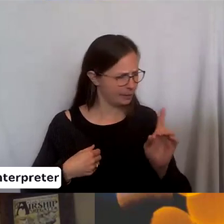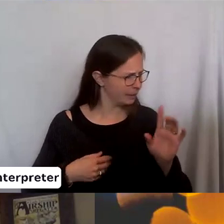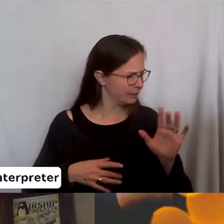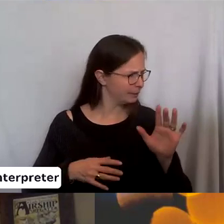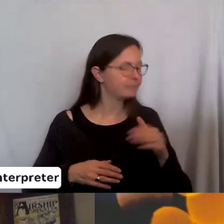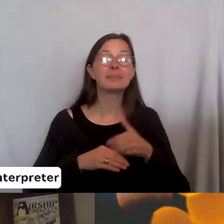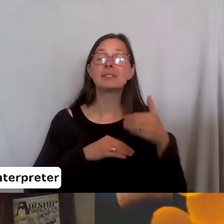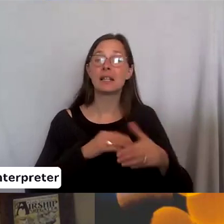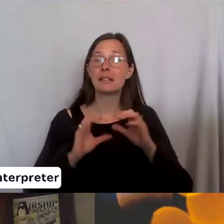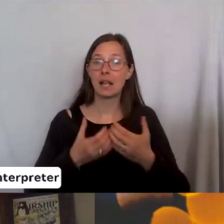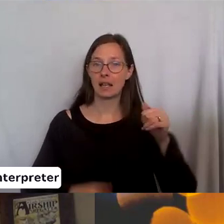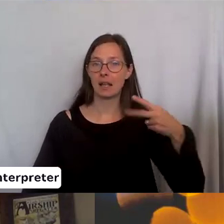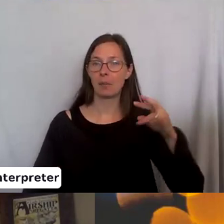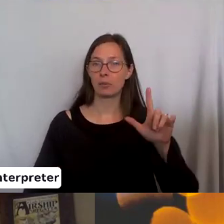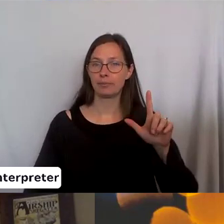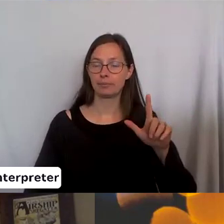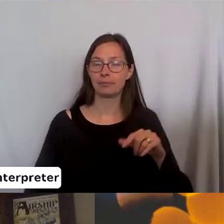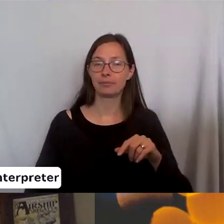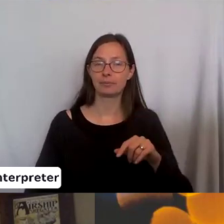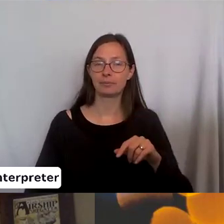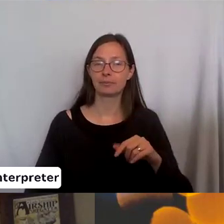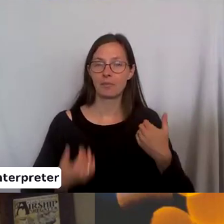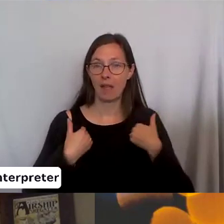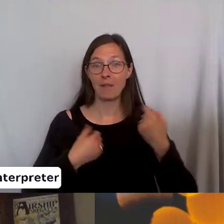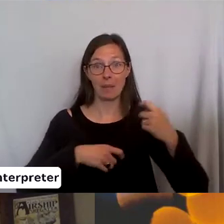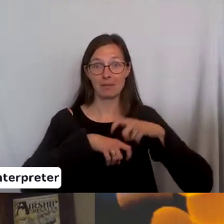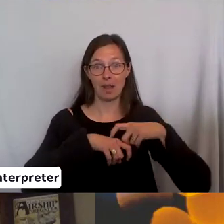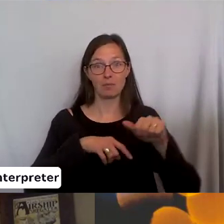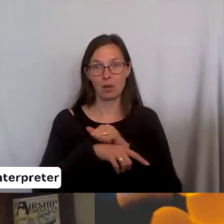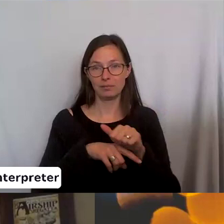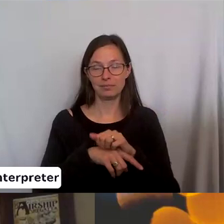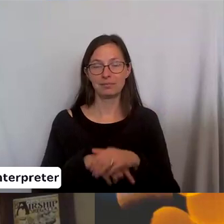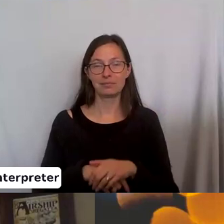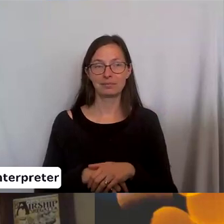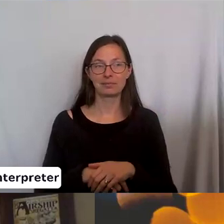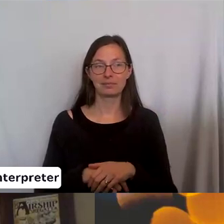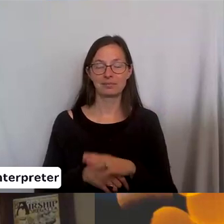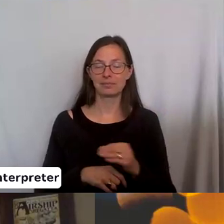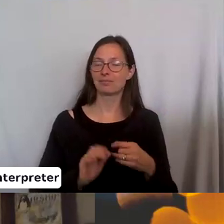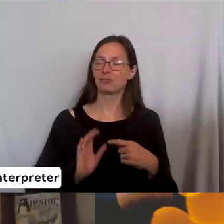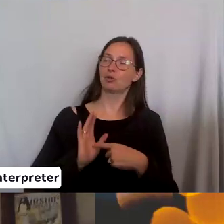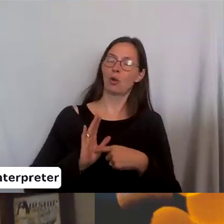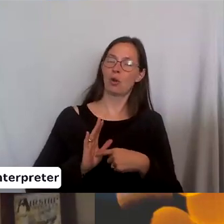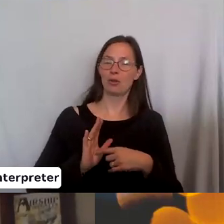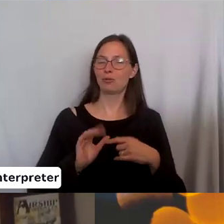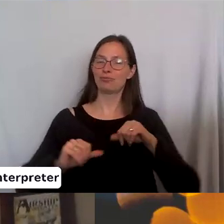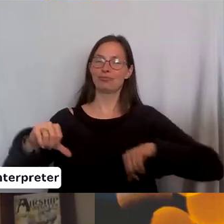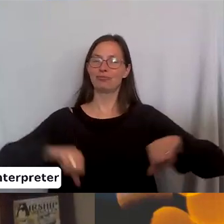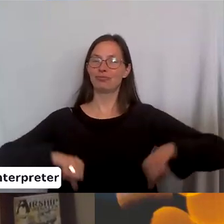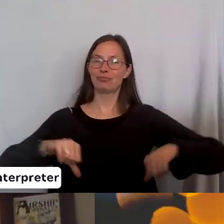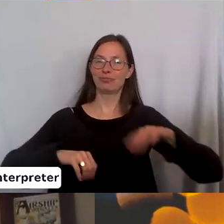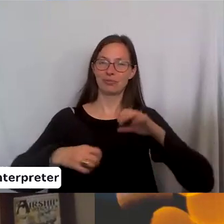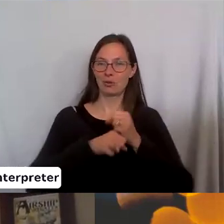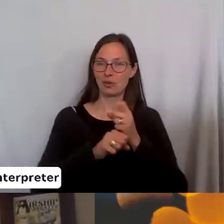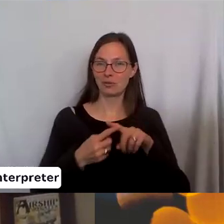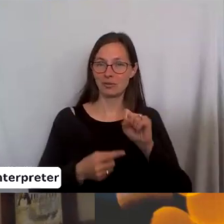Uh, your next class is in April. So, uh, you have some time to practice and, and show off your creations to Sam. So obviously like if you, if you're